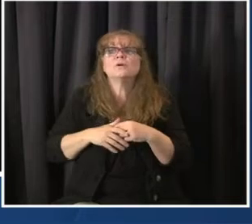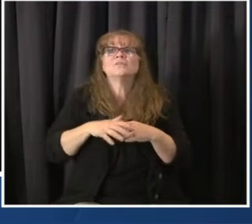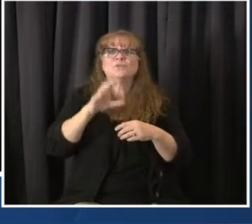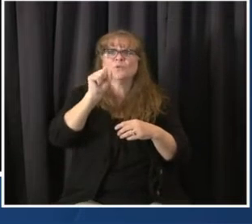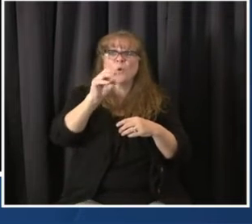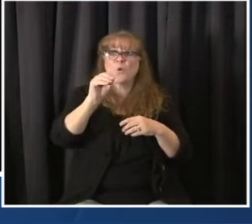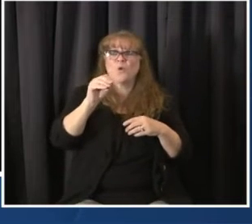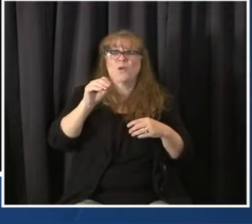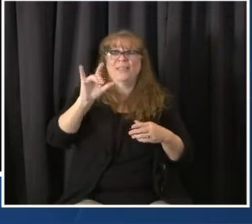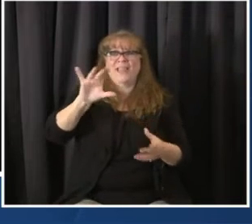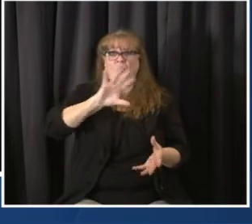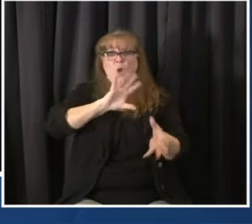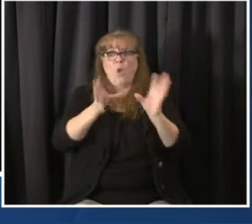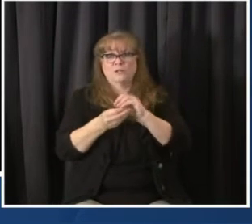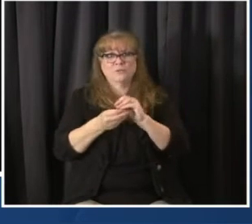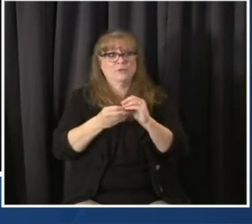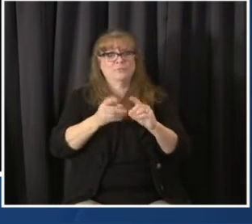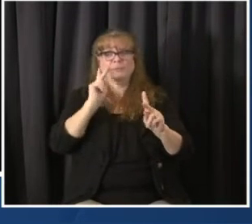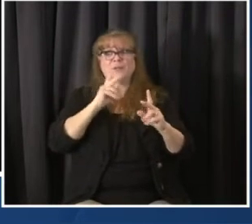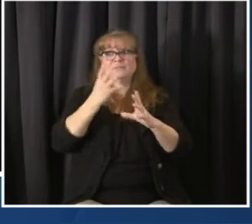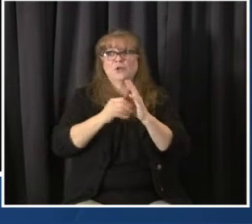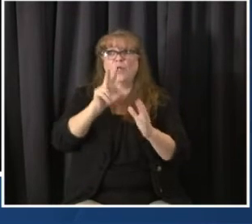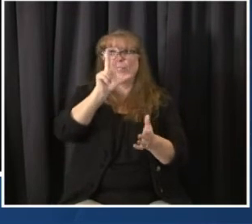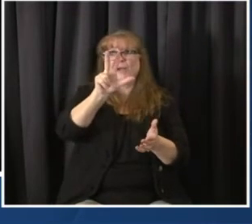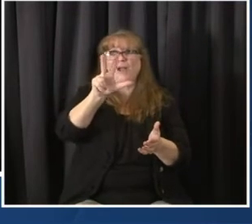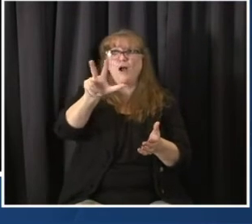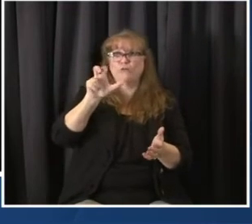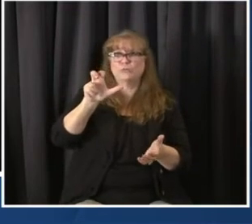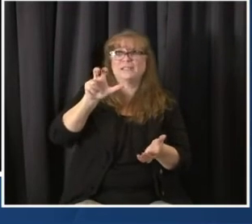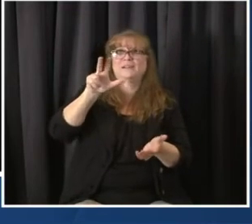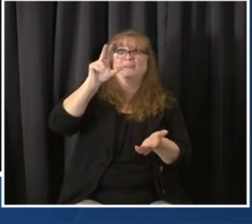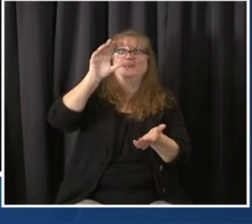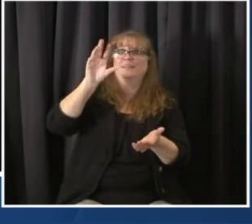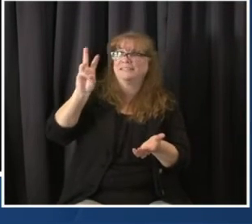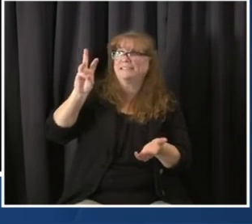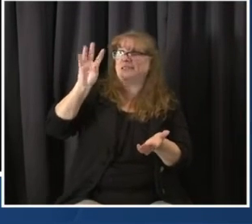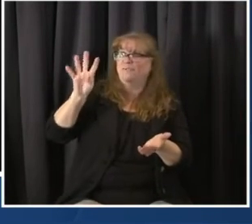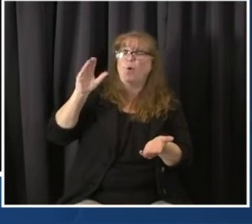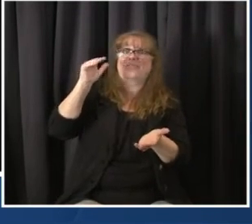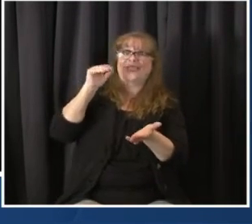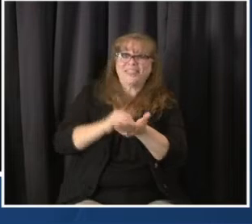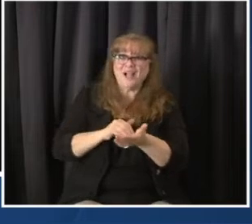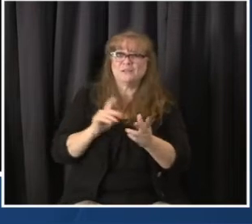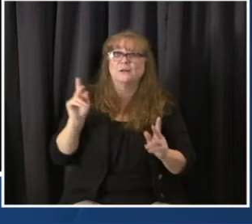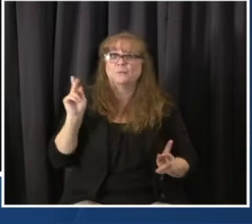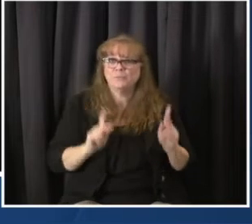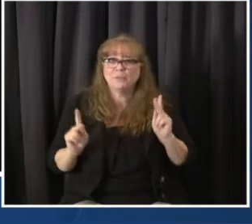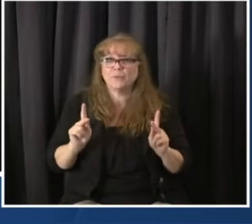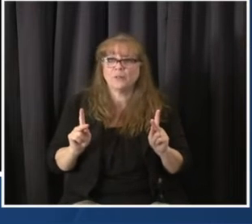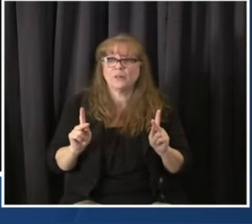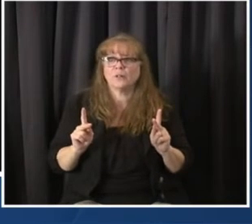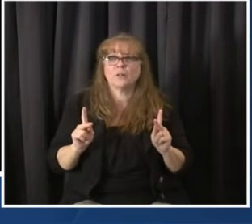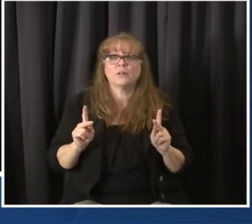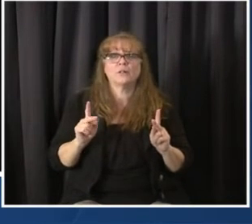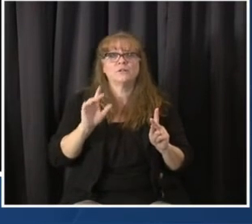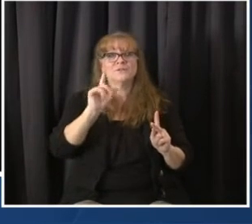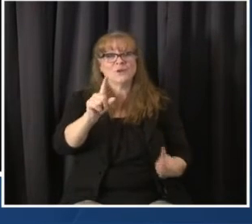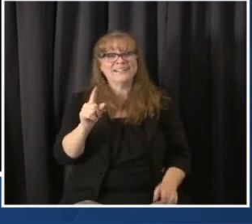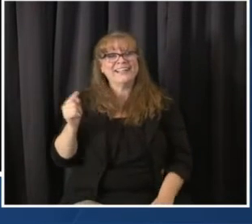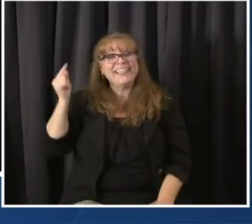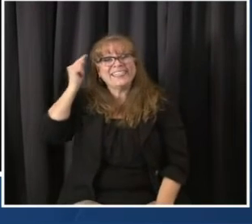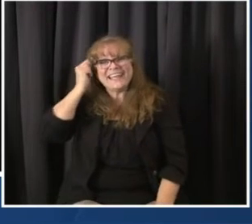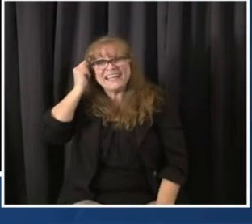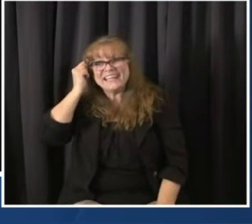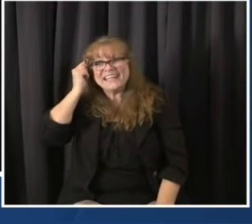people in Colorado. Think of how many people you encounter at the grocery store, at, you know,